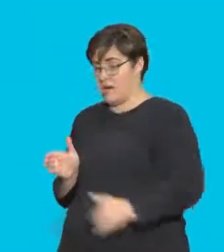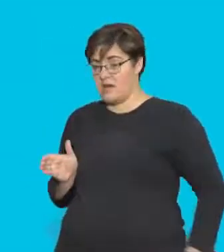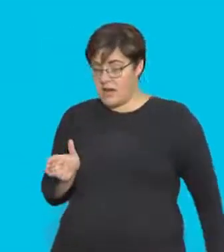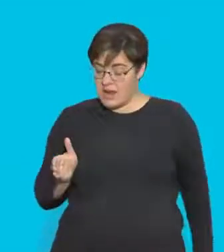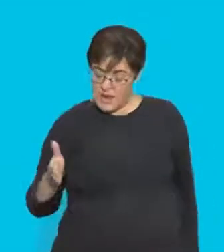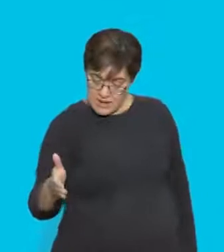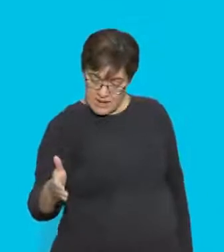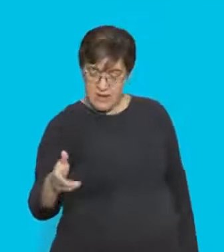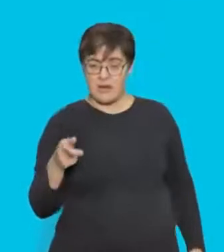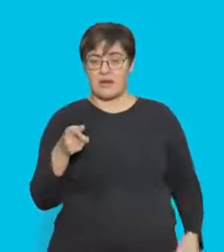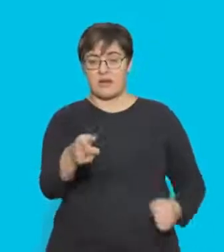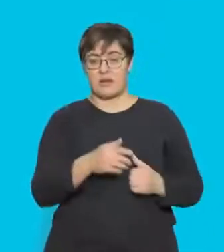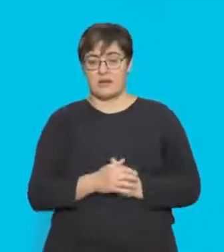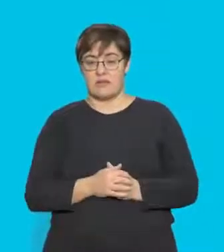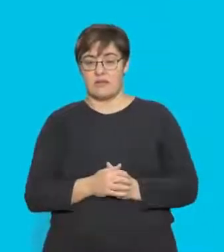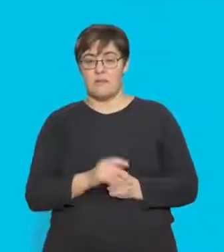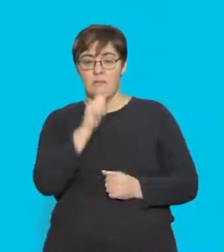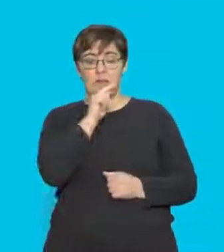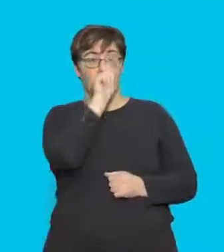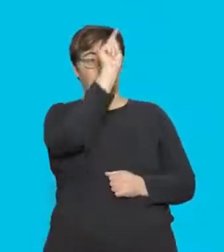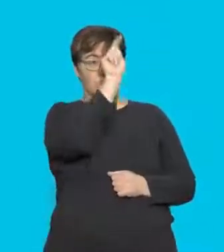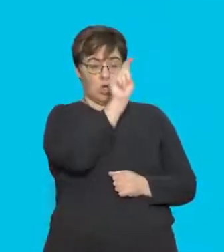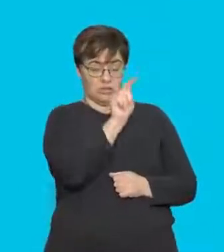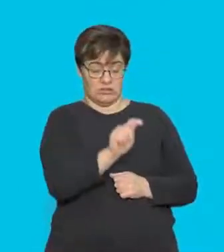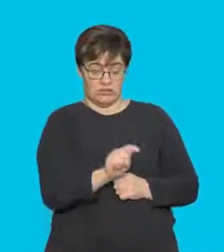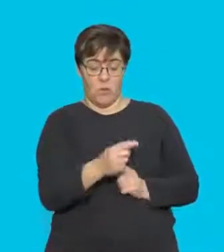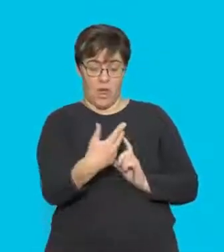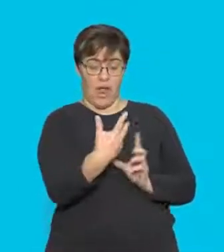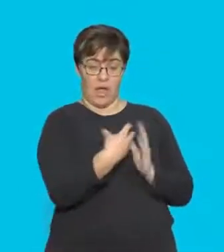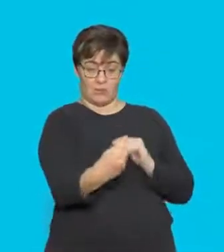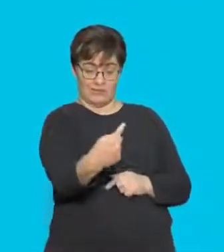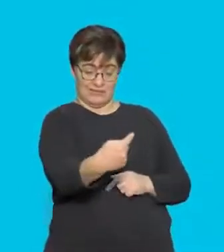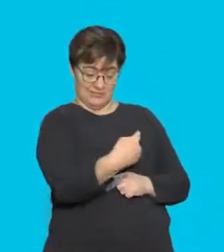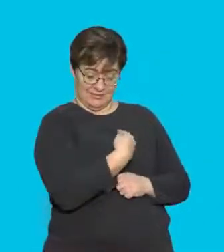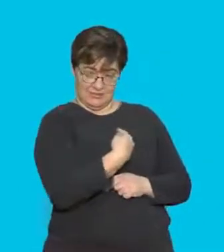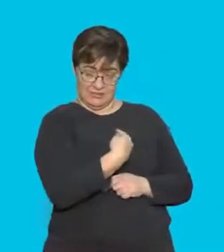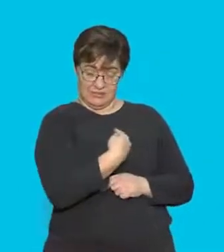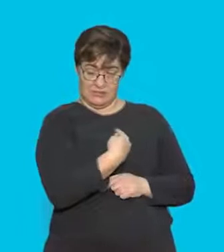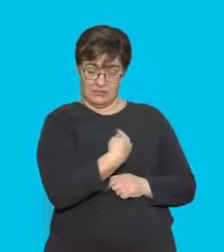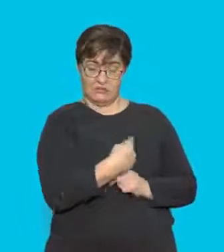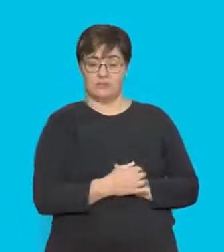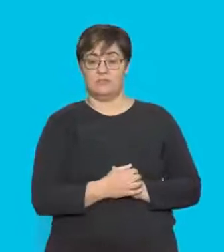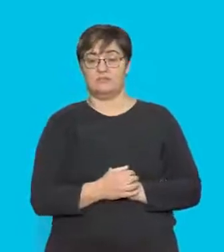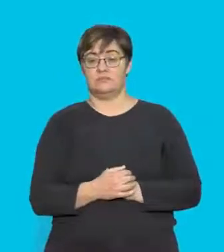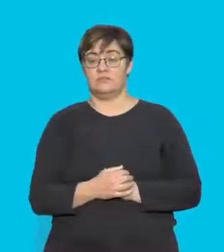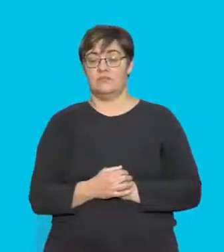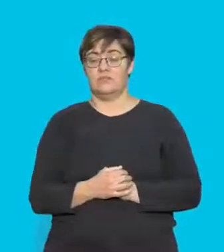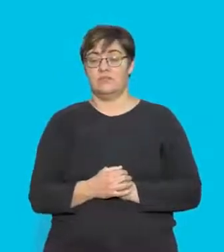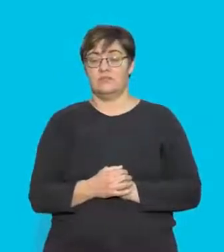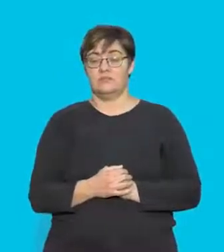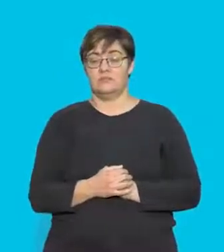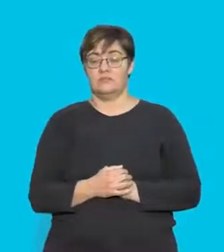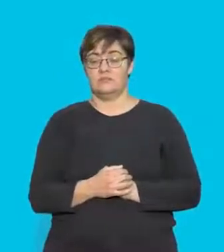out of the board, there are going to be little dots. So all the way along this board, there are going to be little dots.